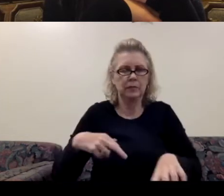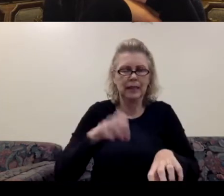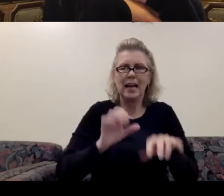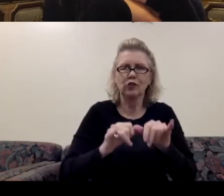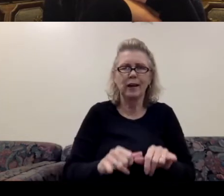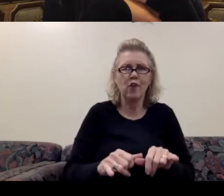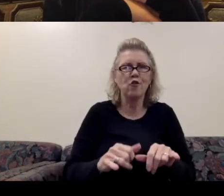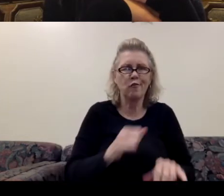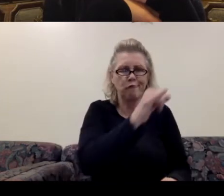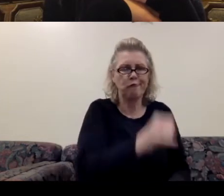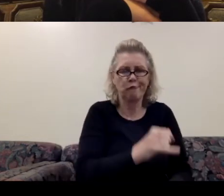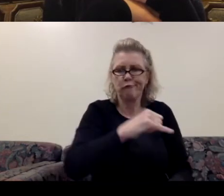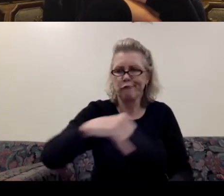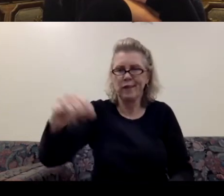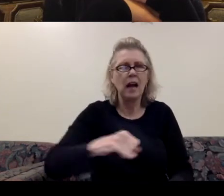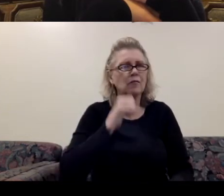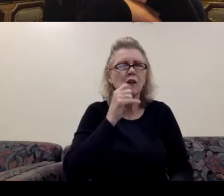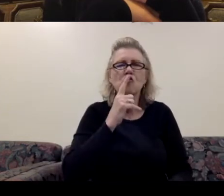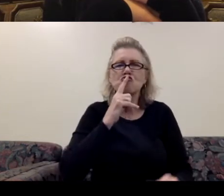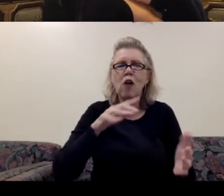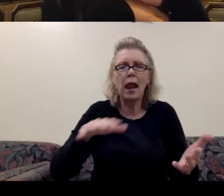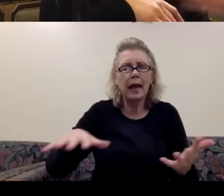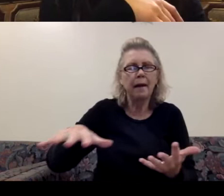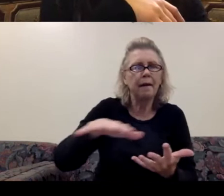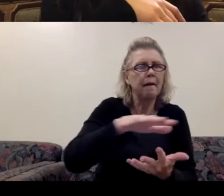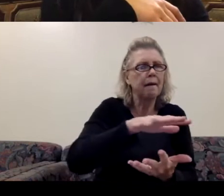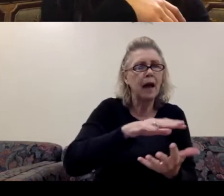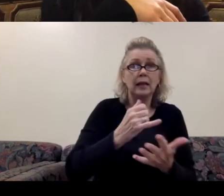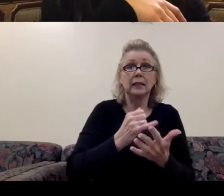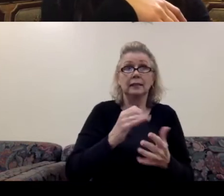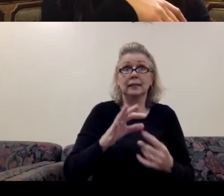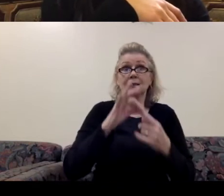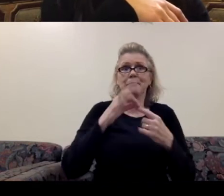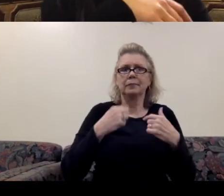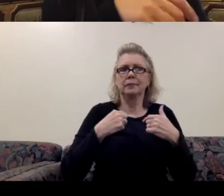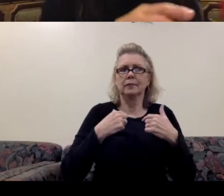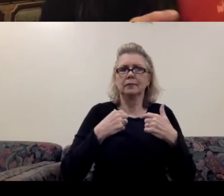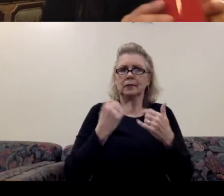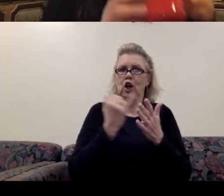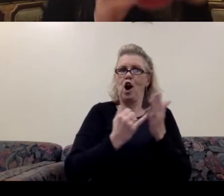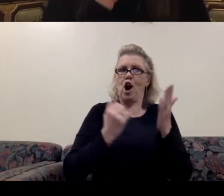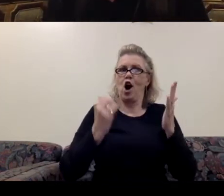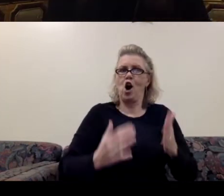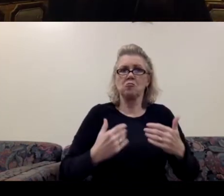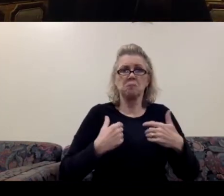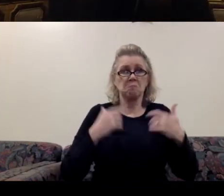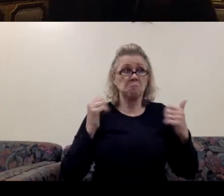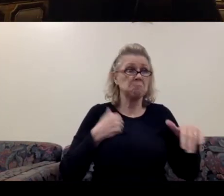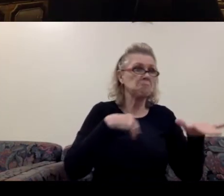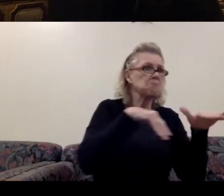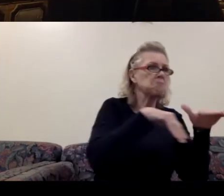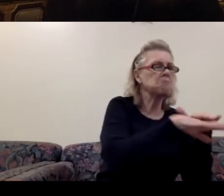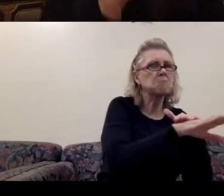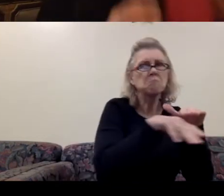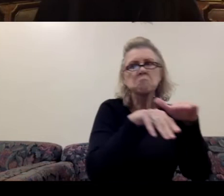mix into each other, except the artist was given open access from the